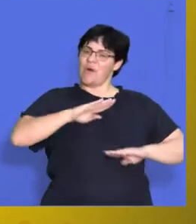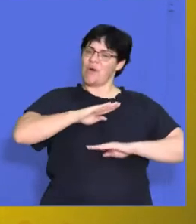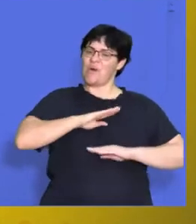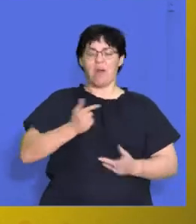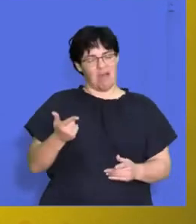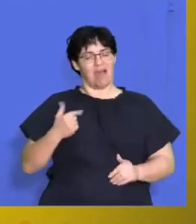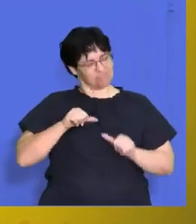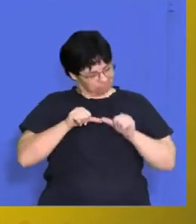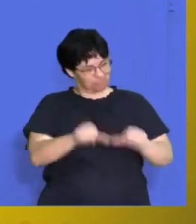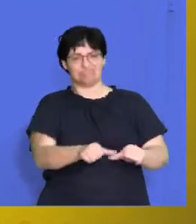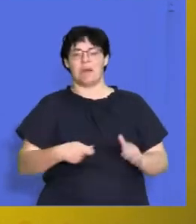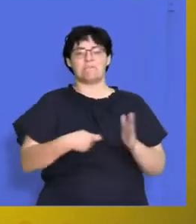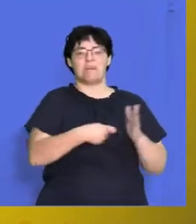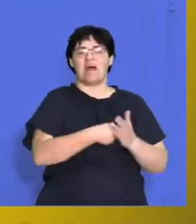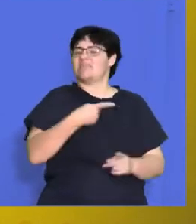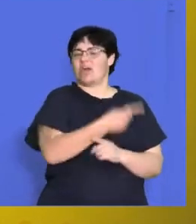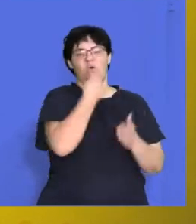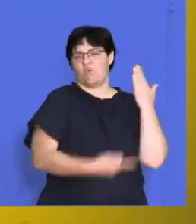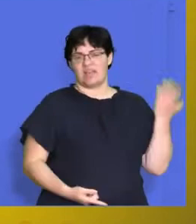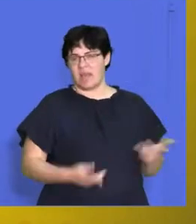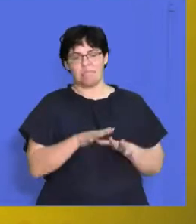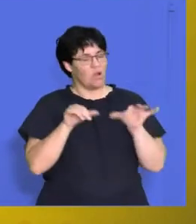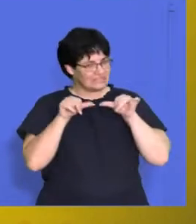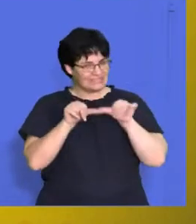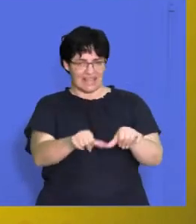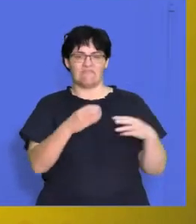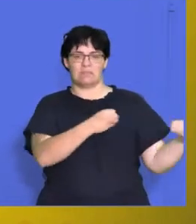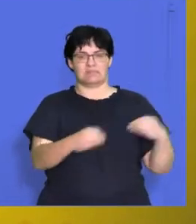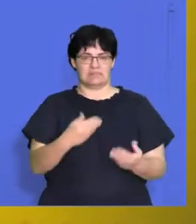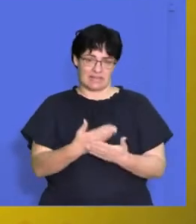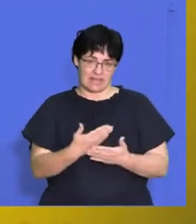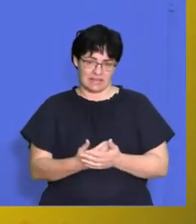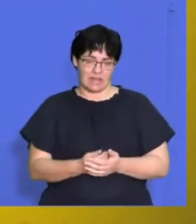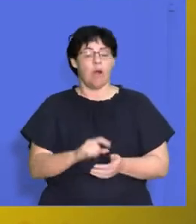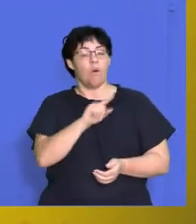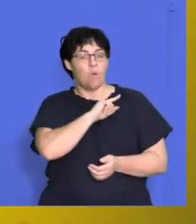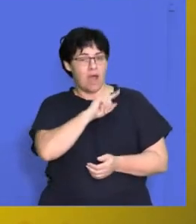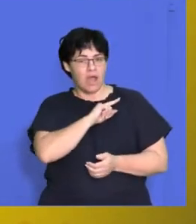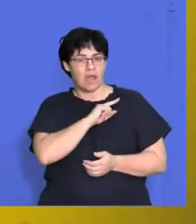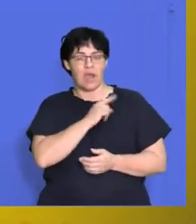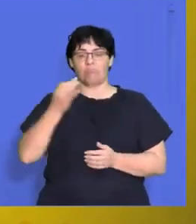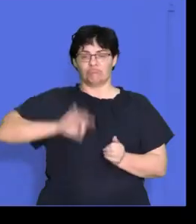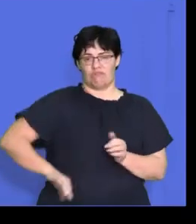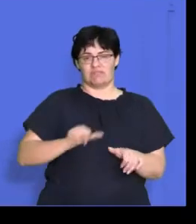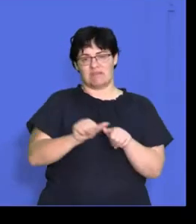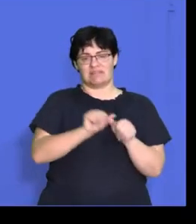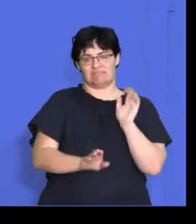lifelong customer which is going to result in more sustainability for the business because there's going to be more profitability.